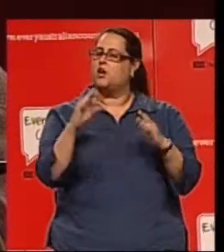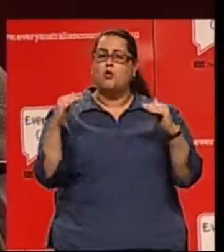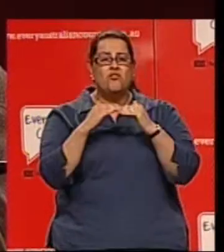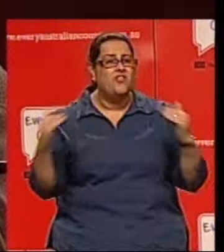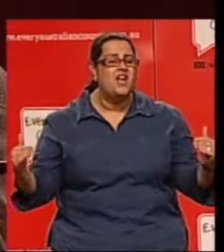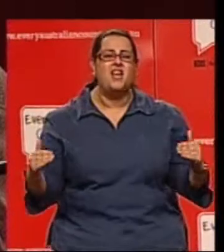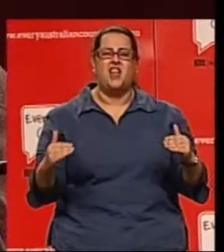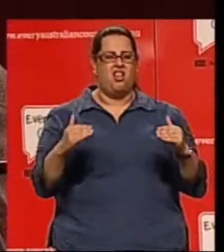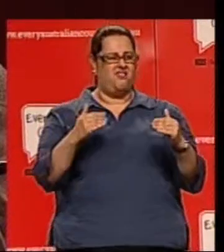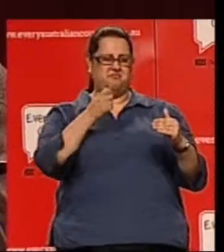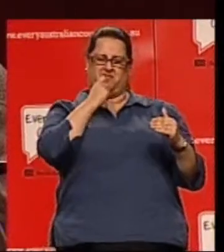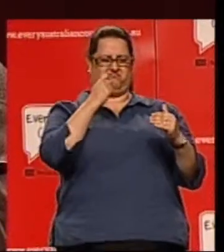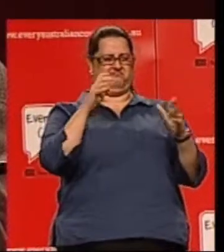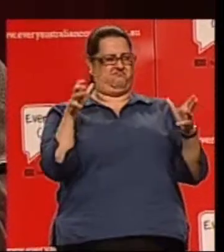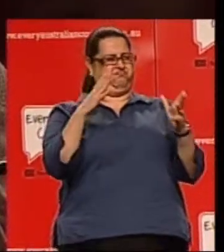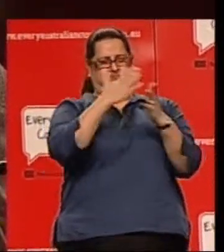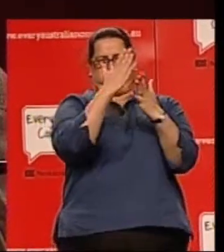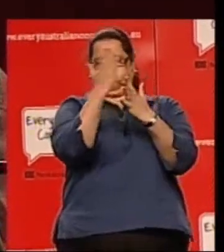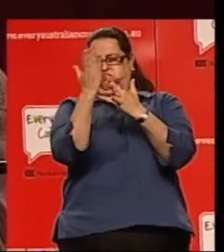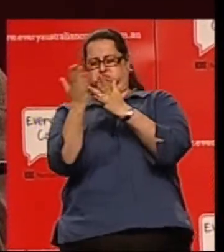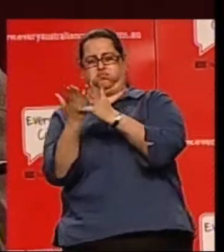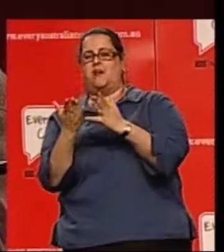fragmented and inefficient.